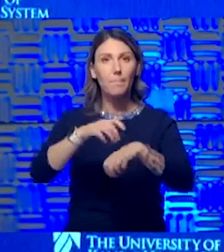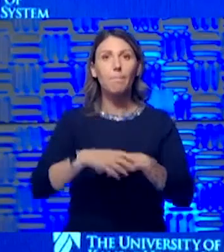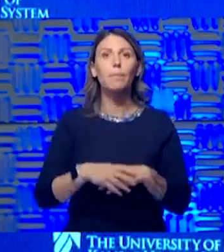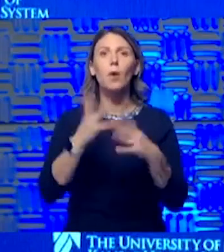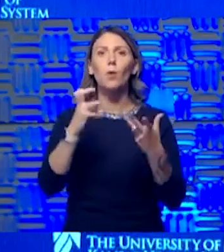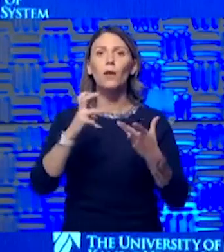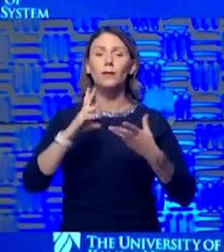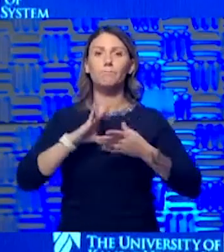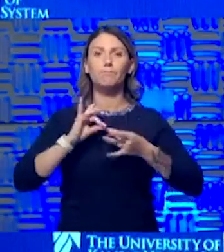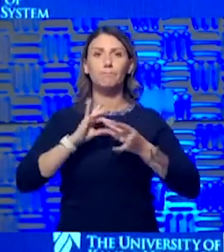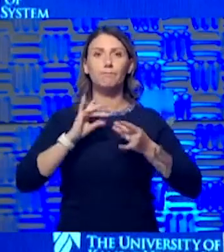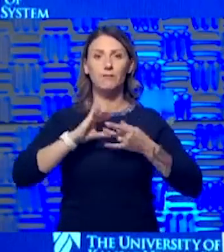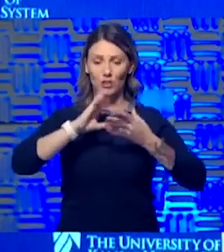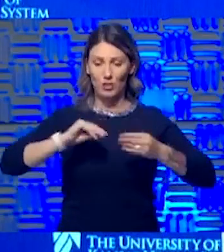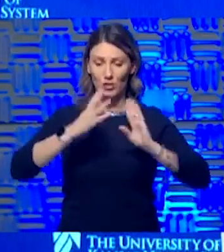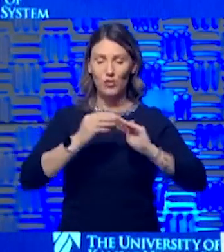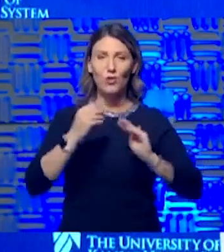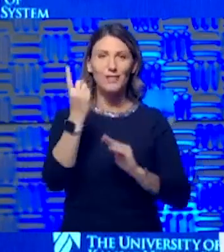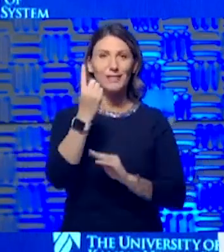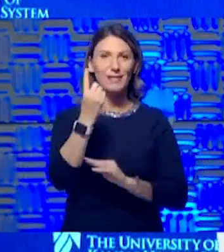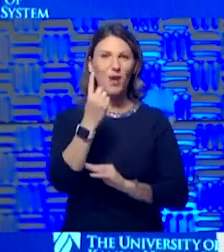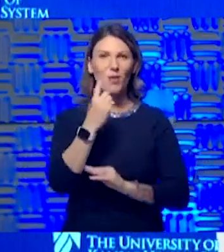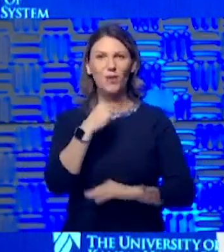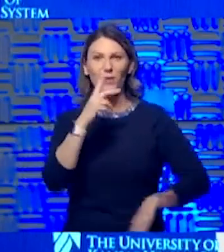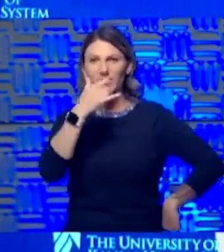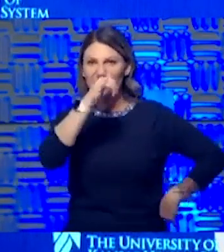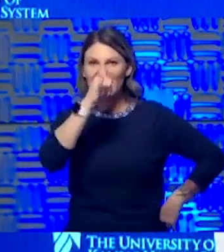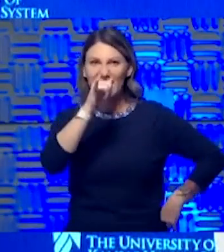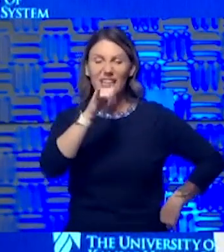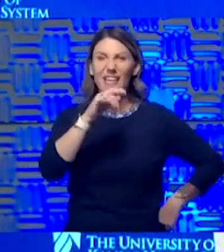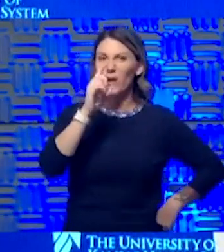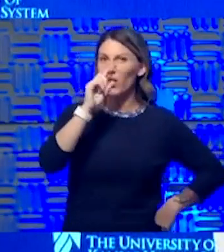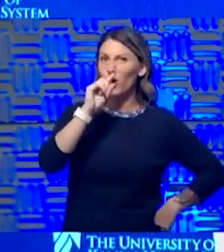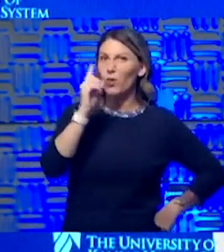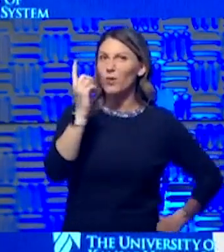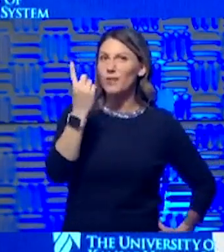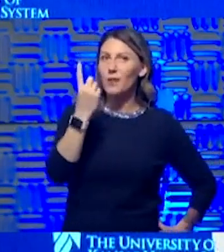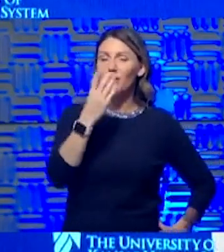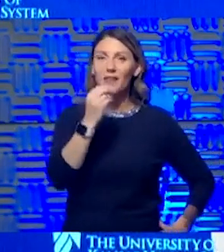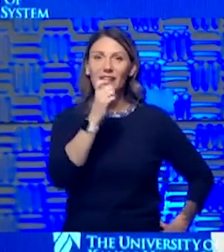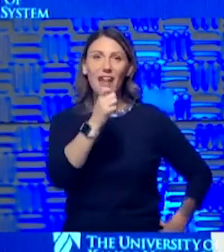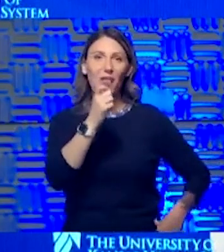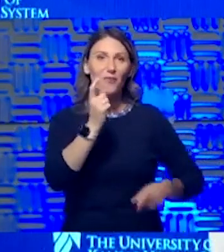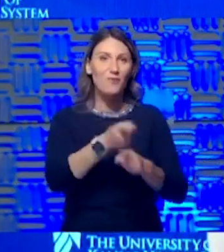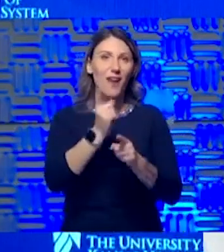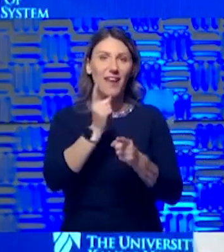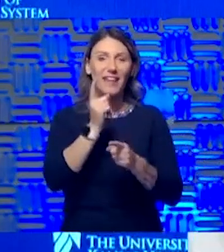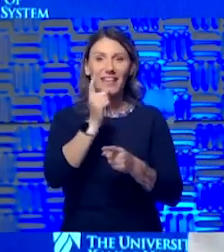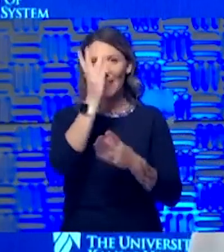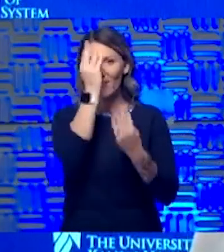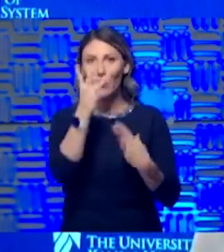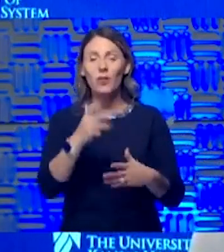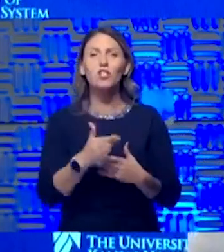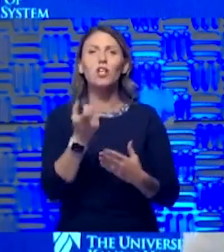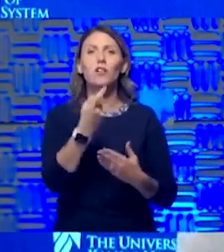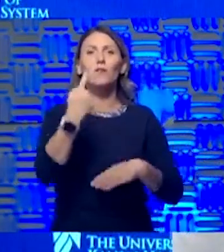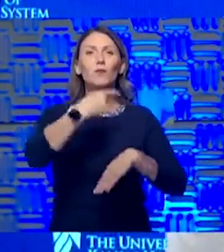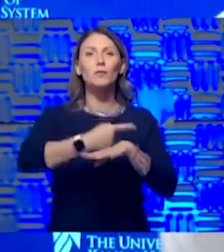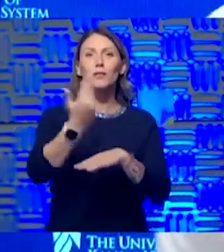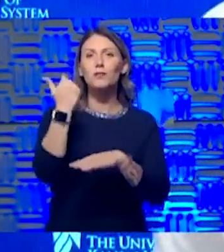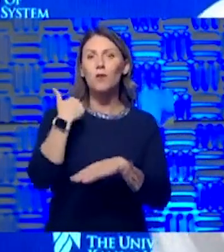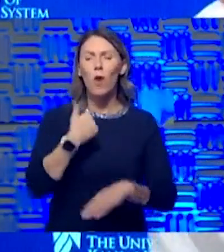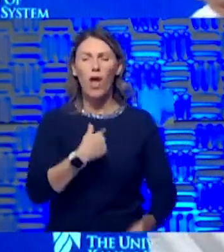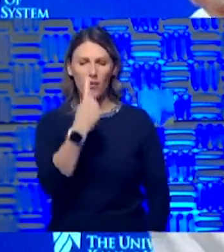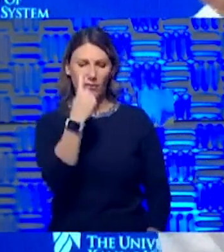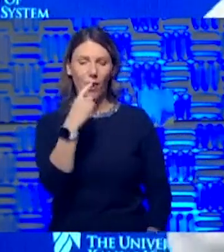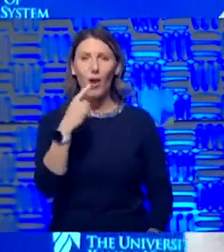a story about somebody who's kind of a goofball who Googled something and maybe have not come up with the right information. So a few days ago, I was thinking that Nurses Day was